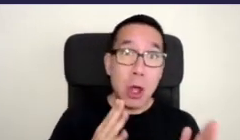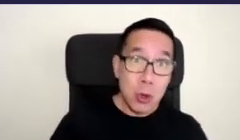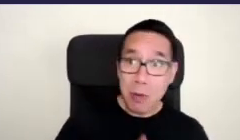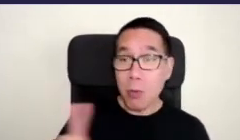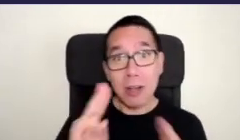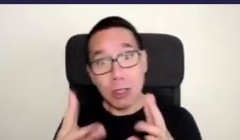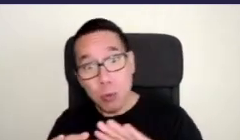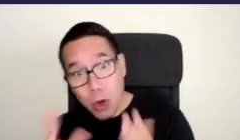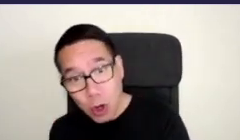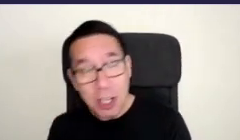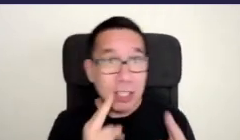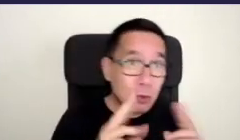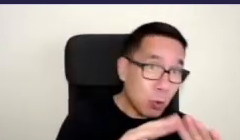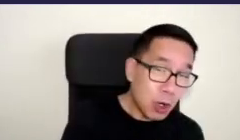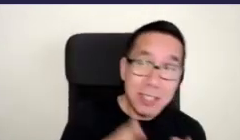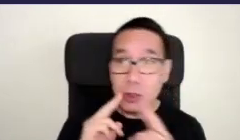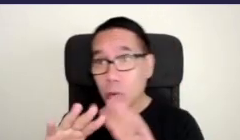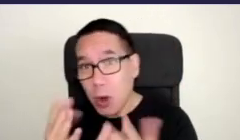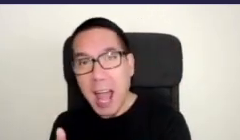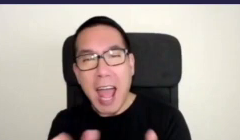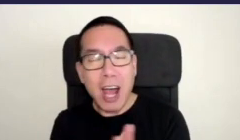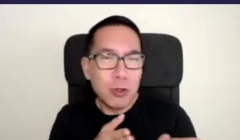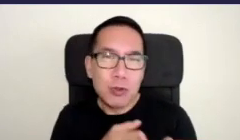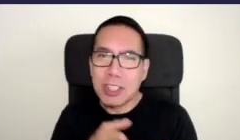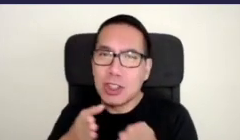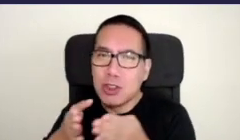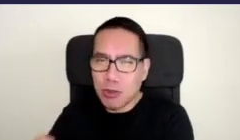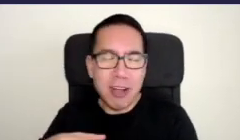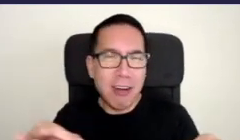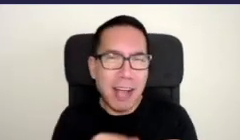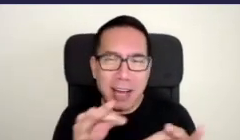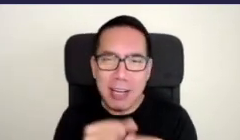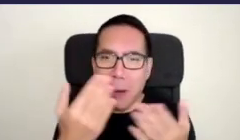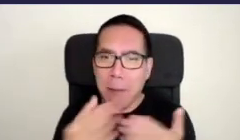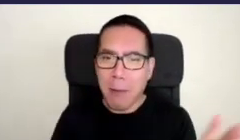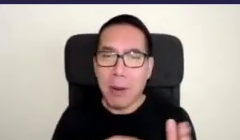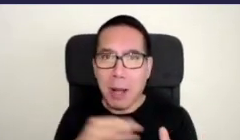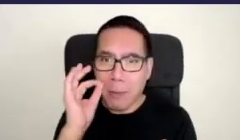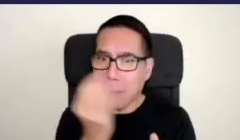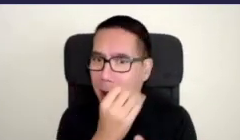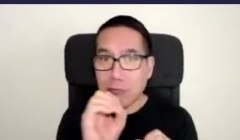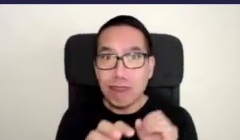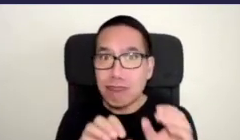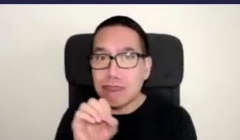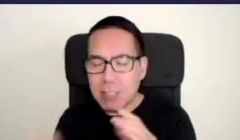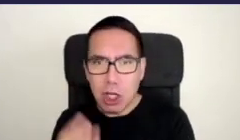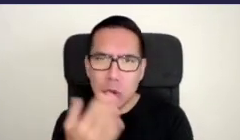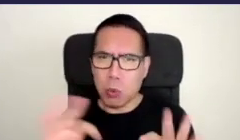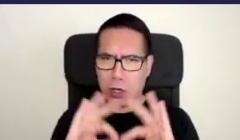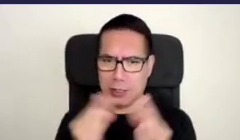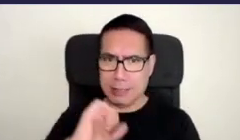do this through street gardening and public plantings we're a new organization we started in 2020